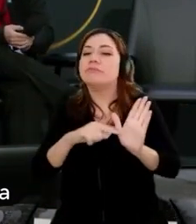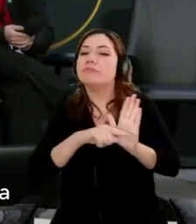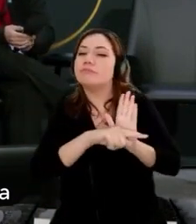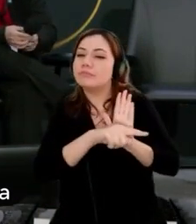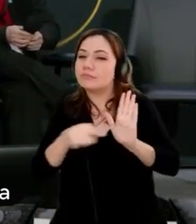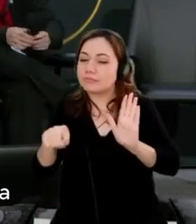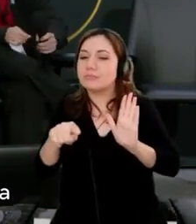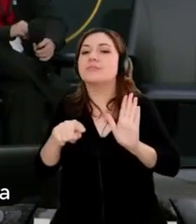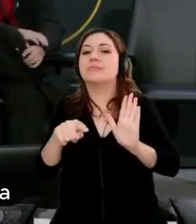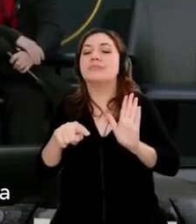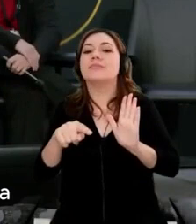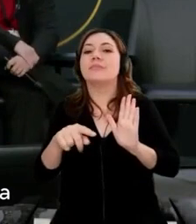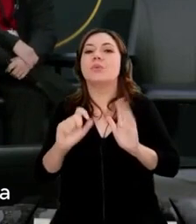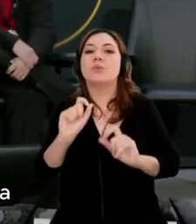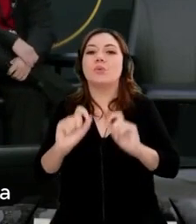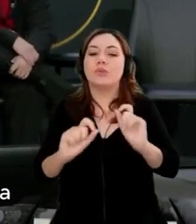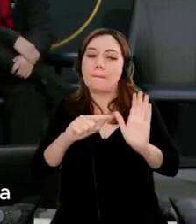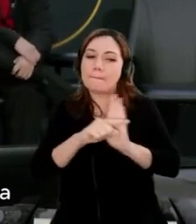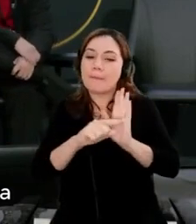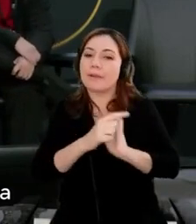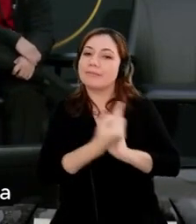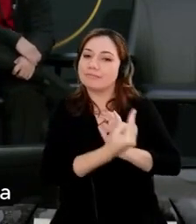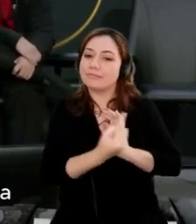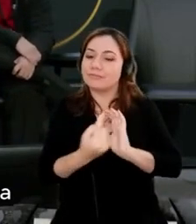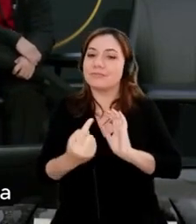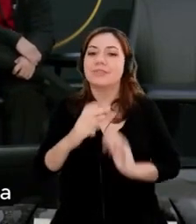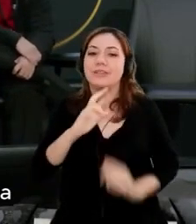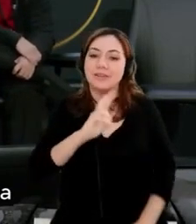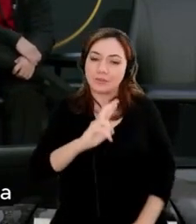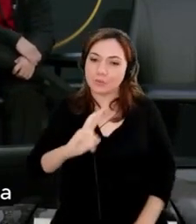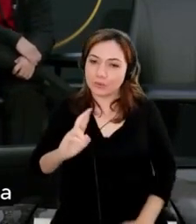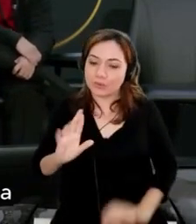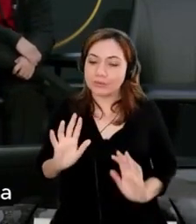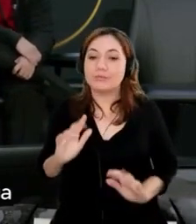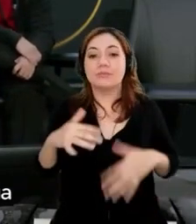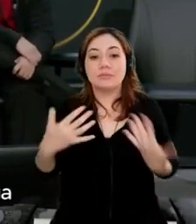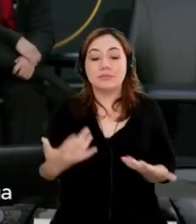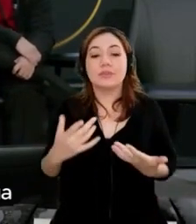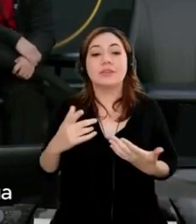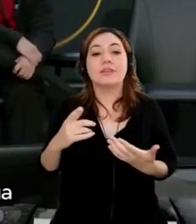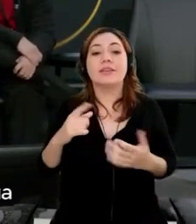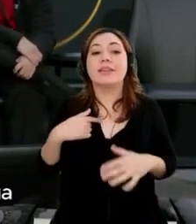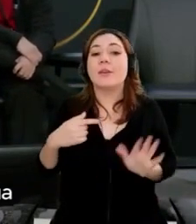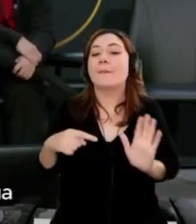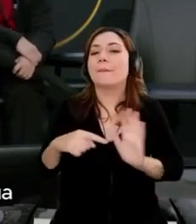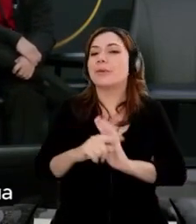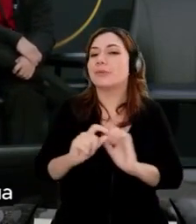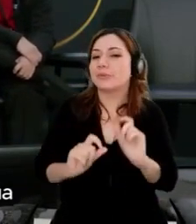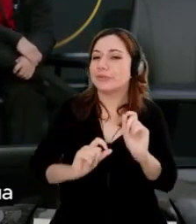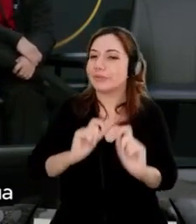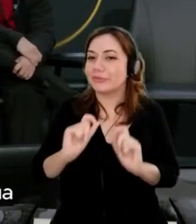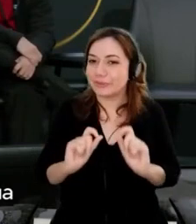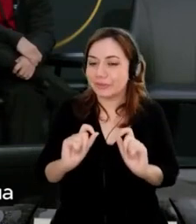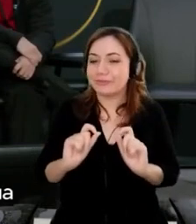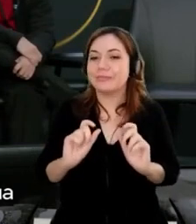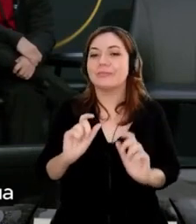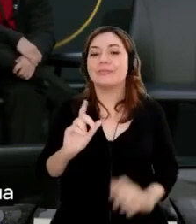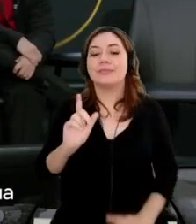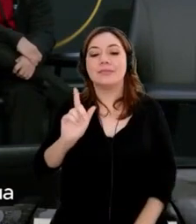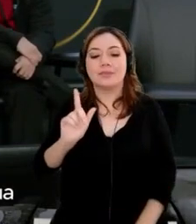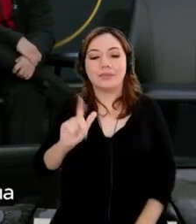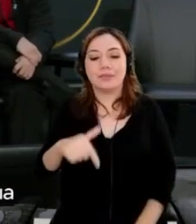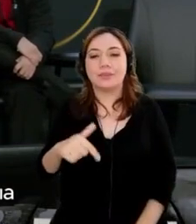and I'll give you an opportunity each to respond. So, the question that I have is, as fast as